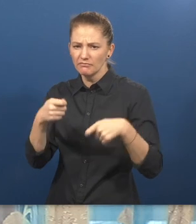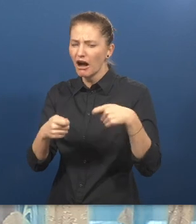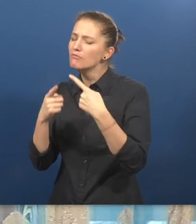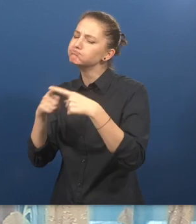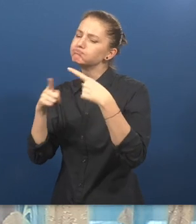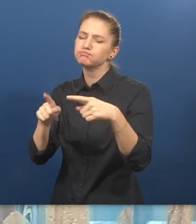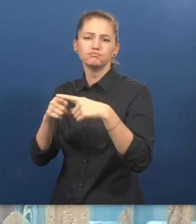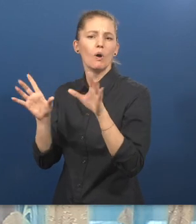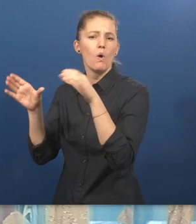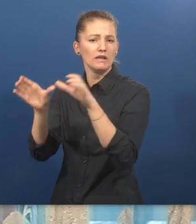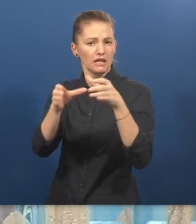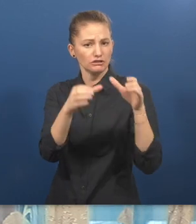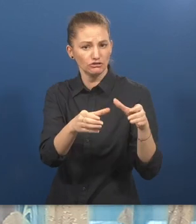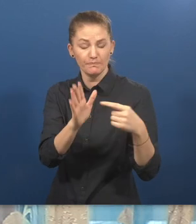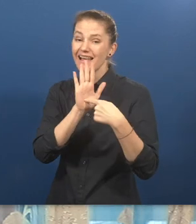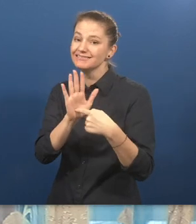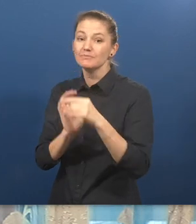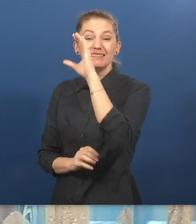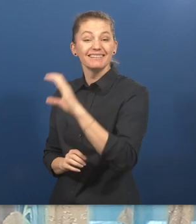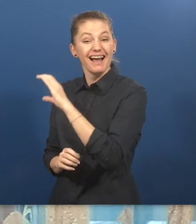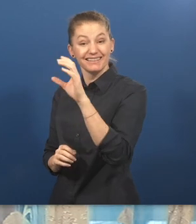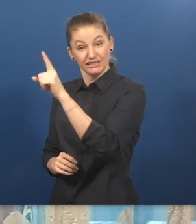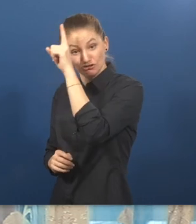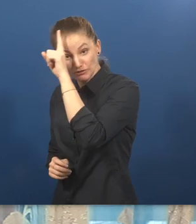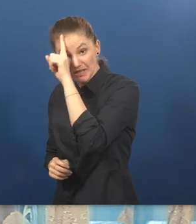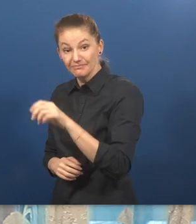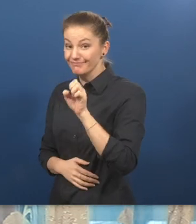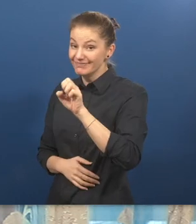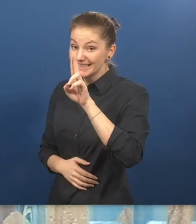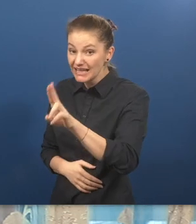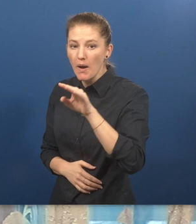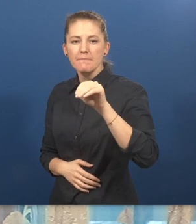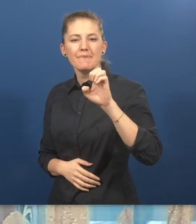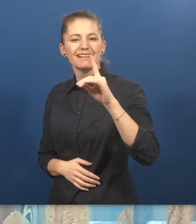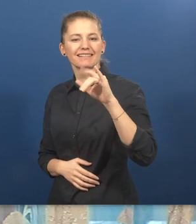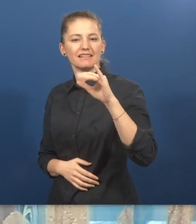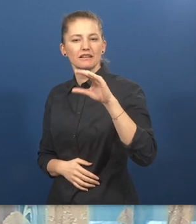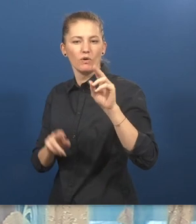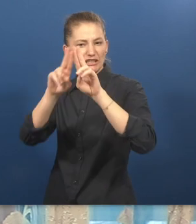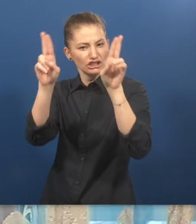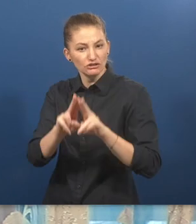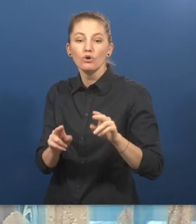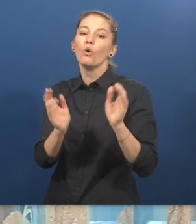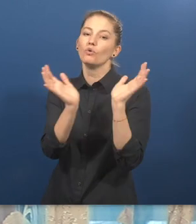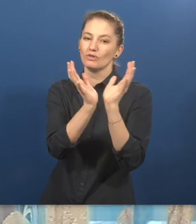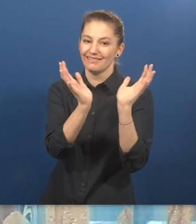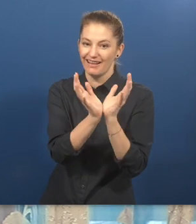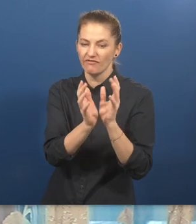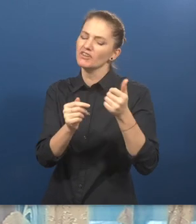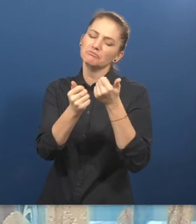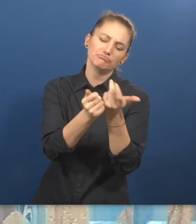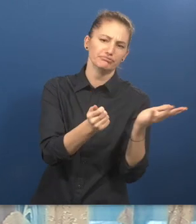in Caritas, Germany, European Commission, Medico International, UNICEF,